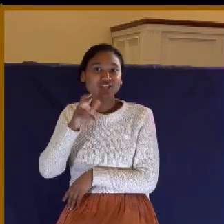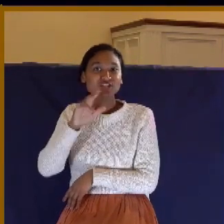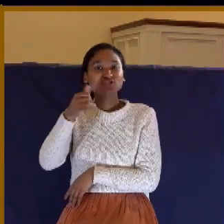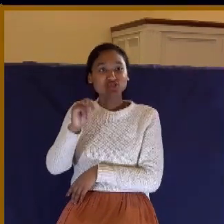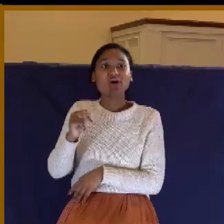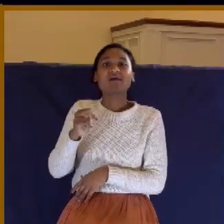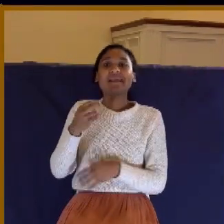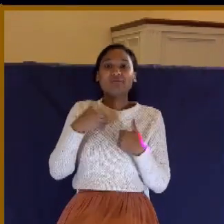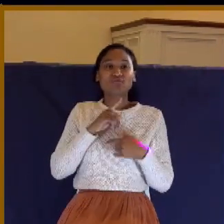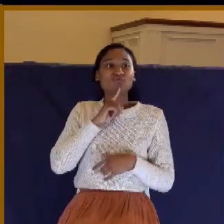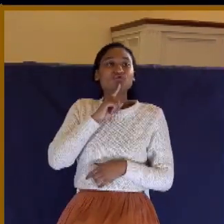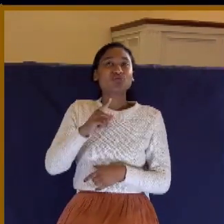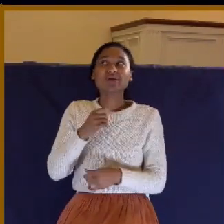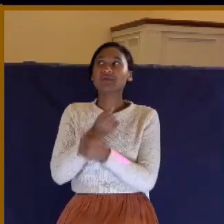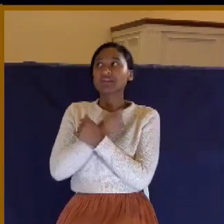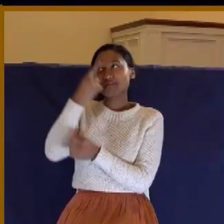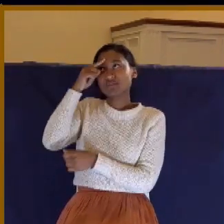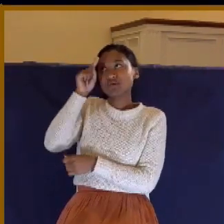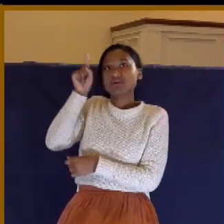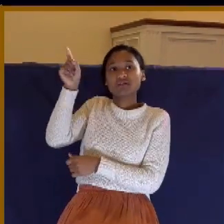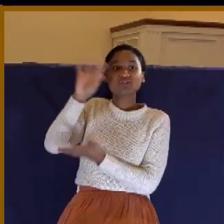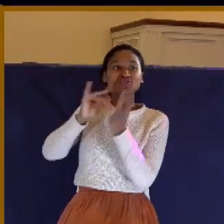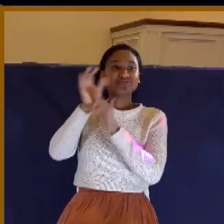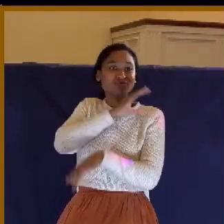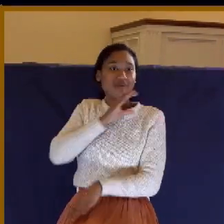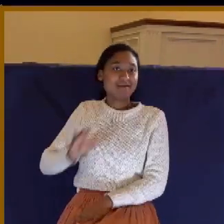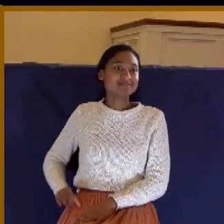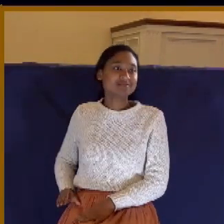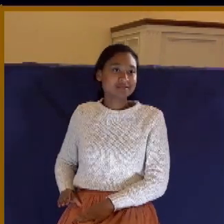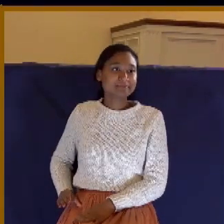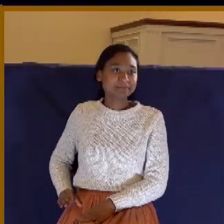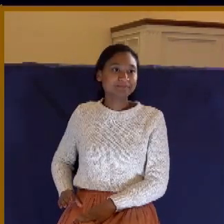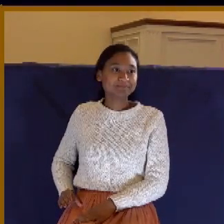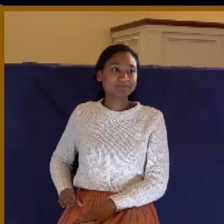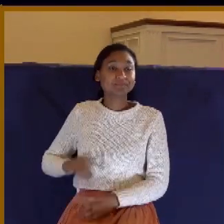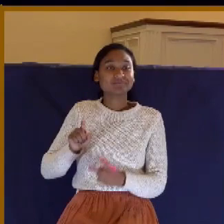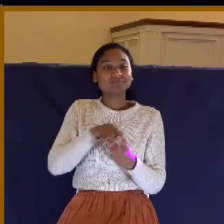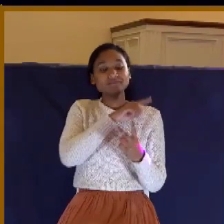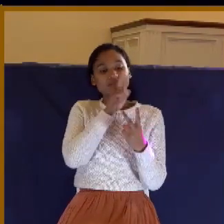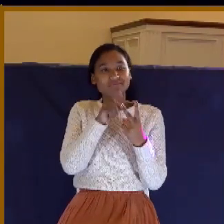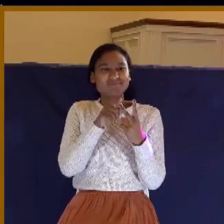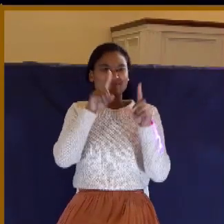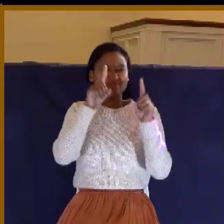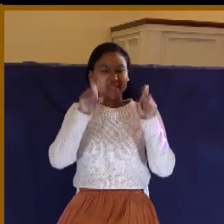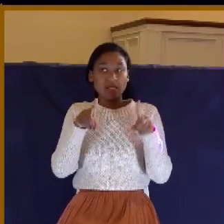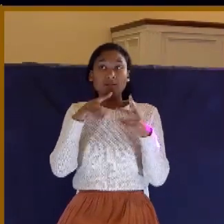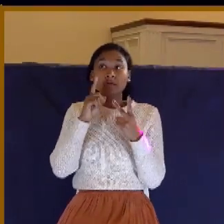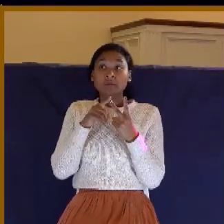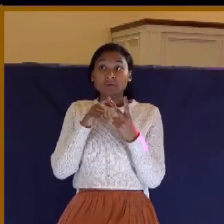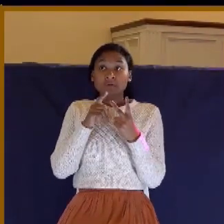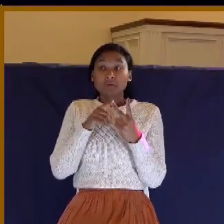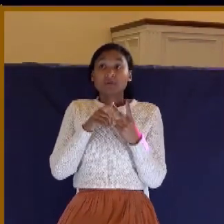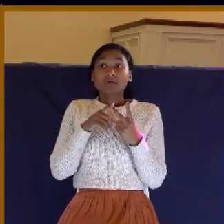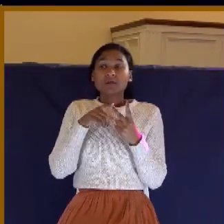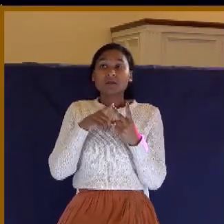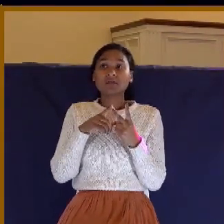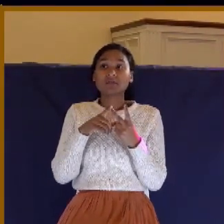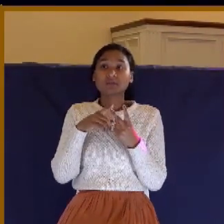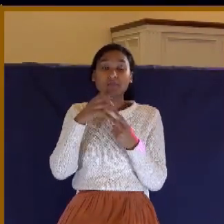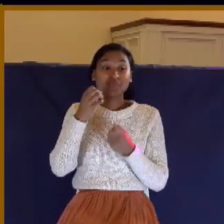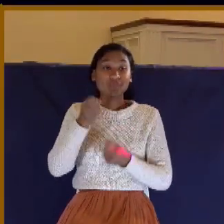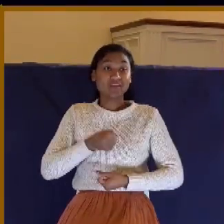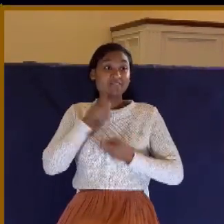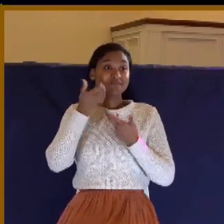had a genuine love for Jesus Christ. Let me give you the second test. I call this the confession test. Do you